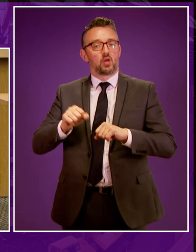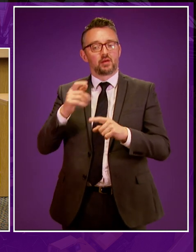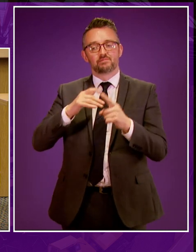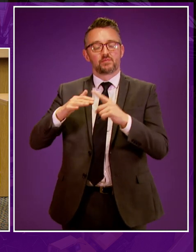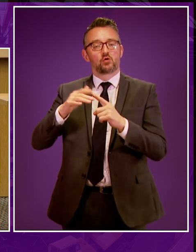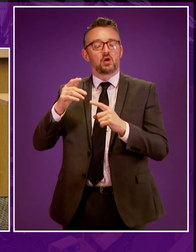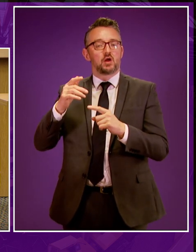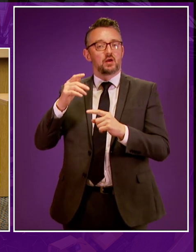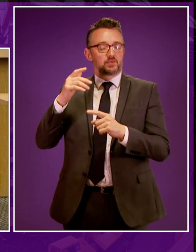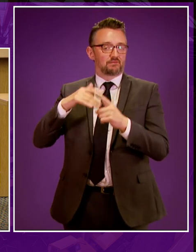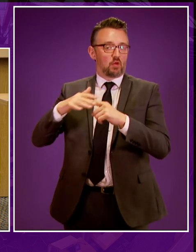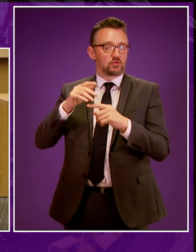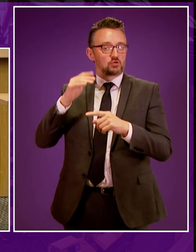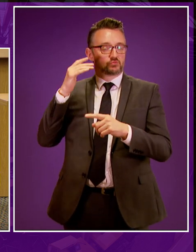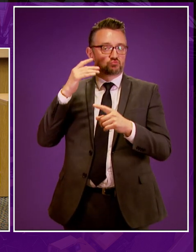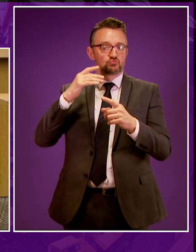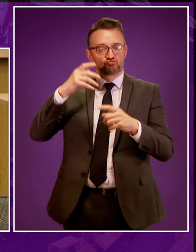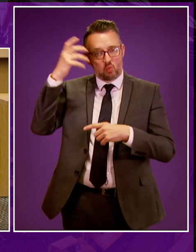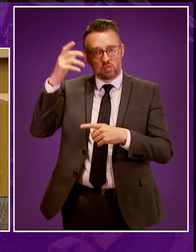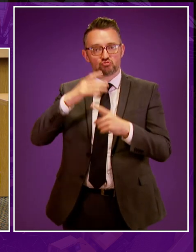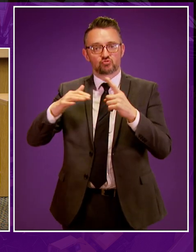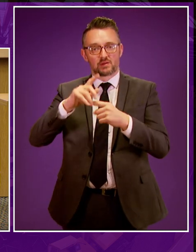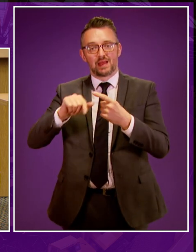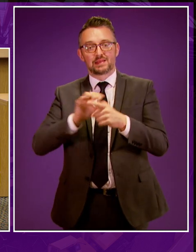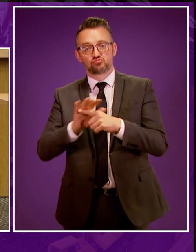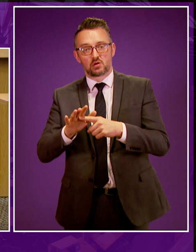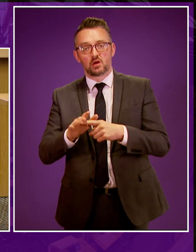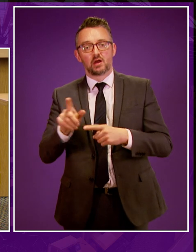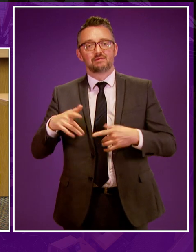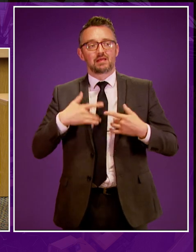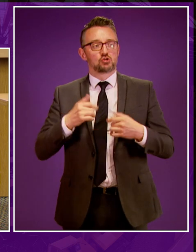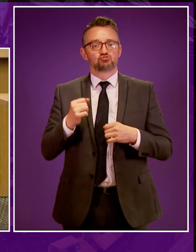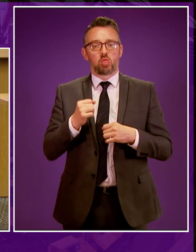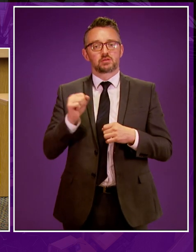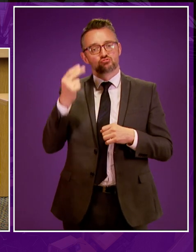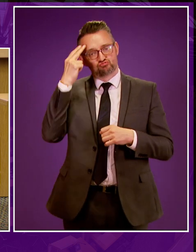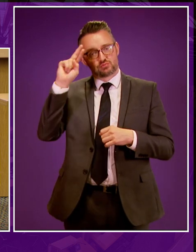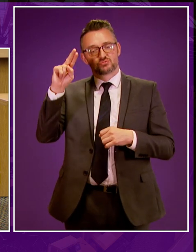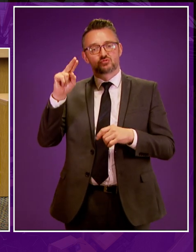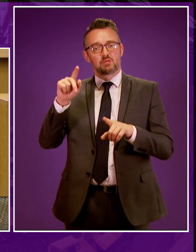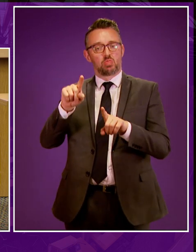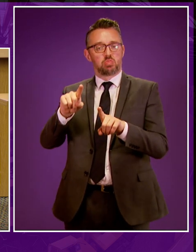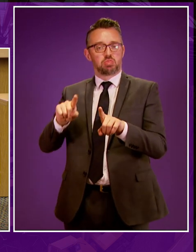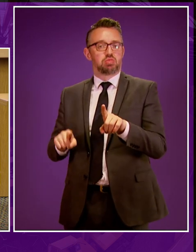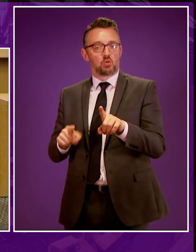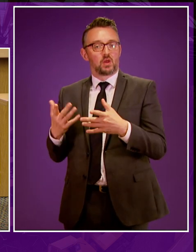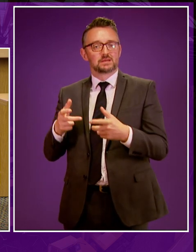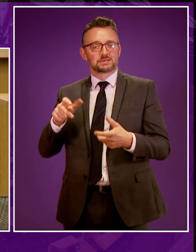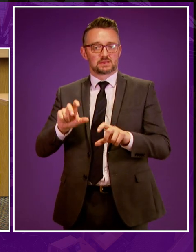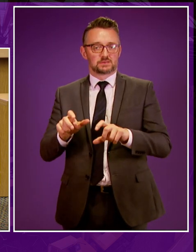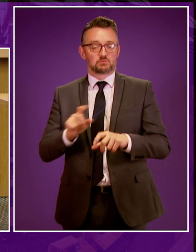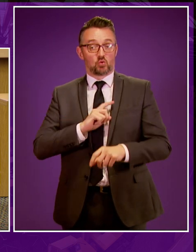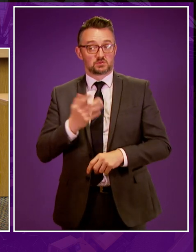Society of Edinburgh, has also expressed concern that this decision has diminished Scotland's reputation as a world leader in science.